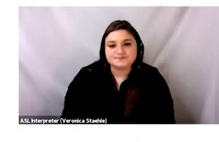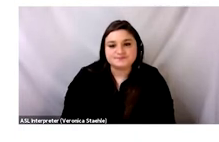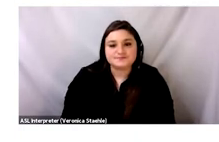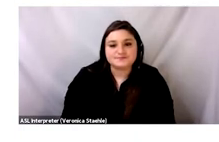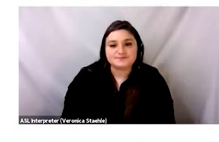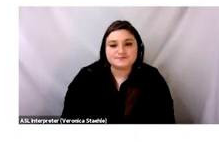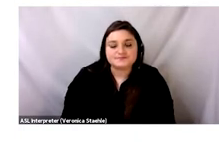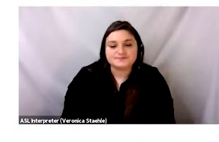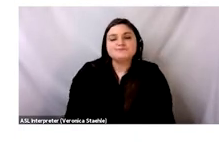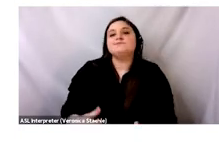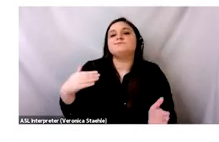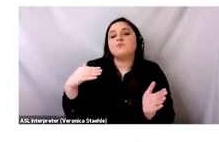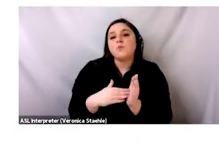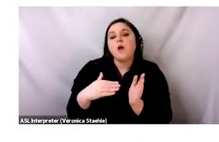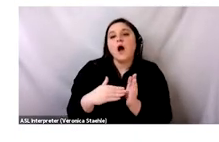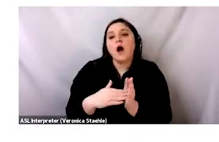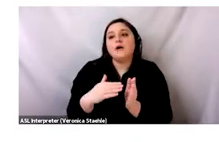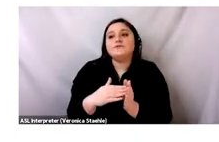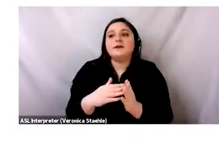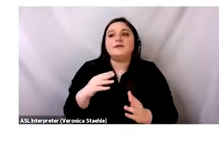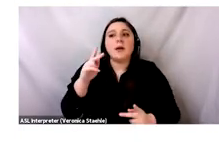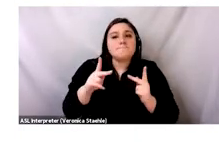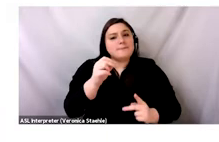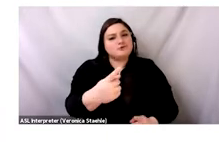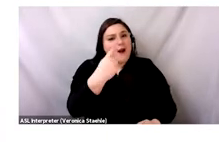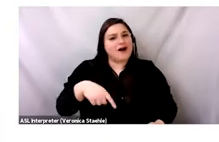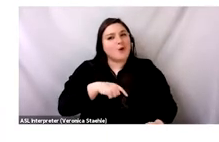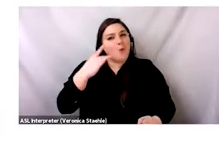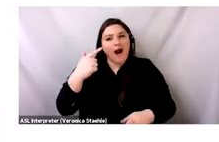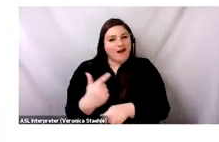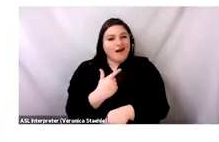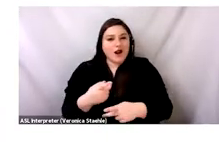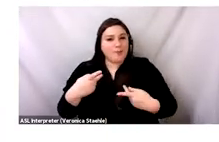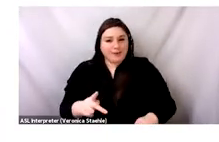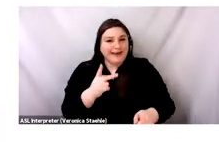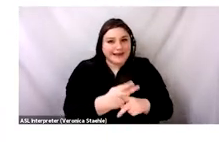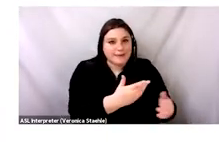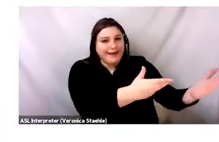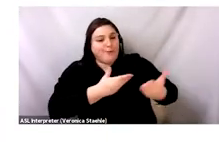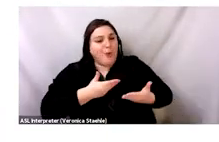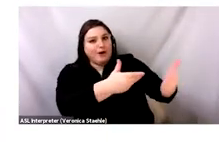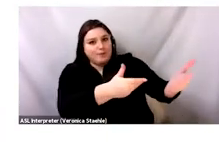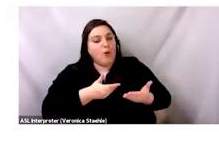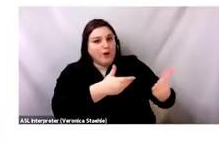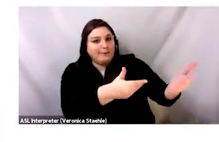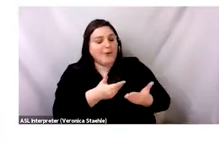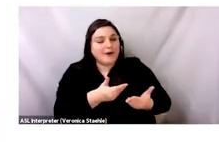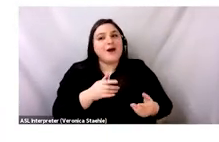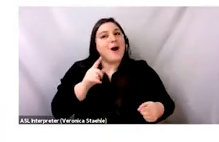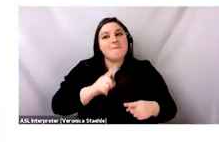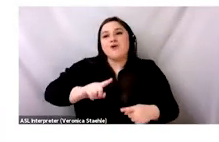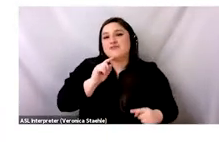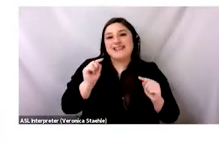you know, hear people talking about why we are still allowing a lot of, you secondhand goods into the country